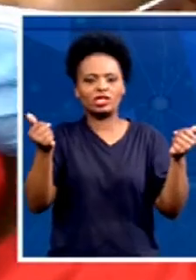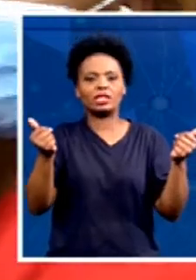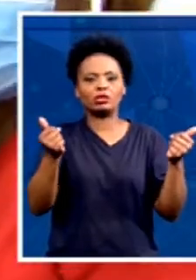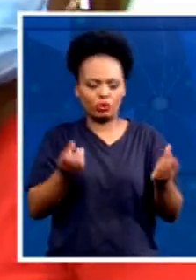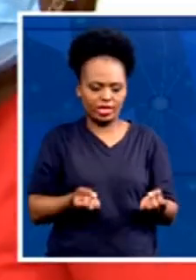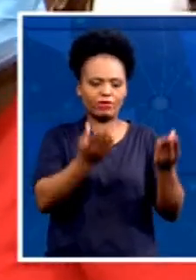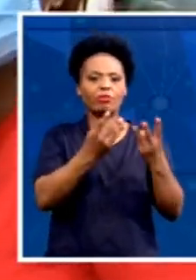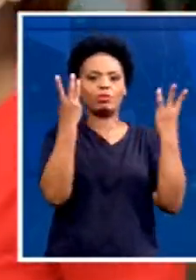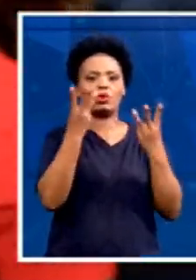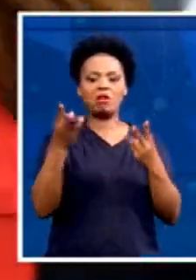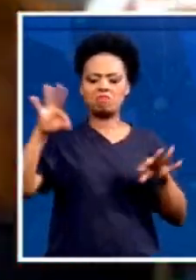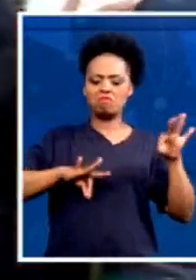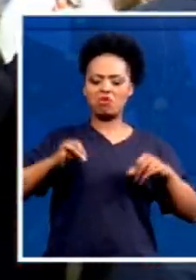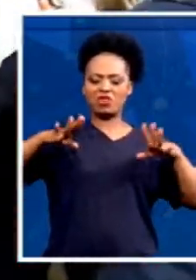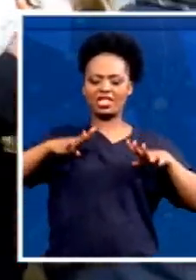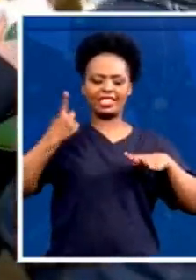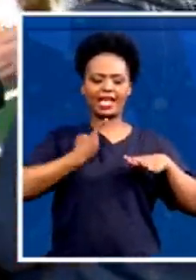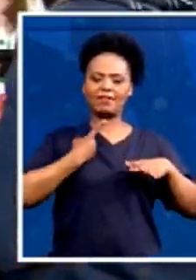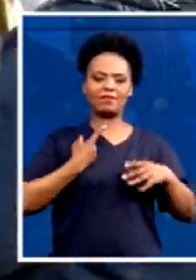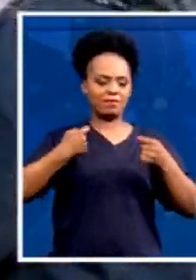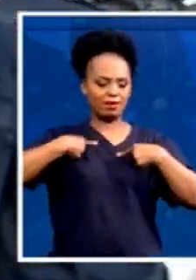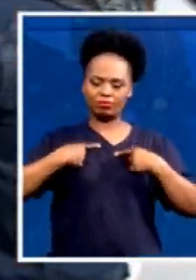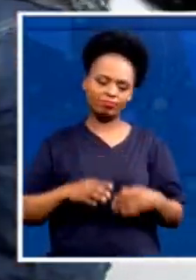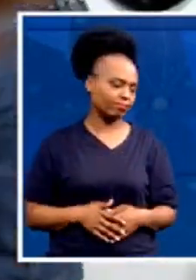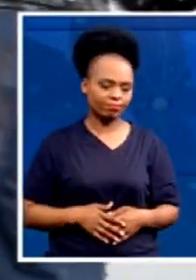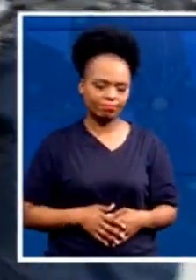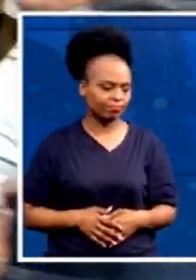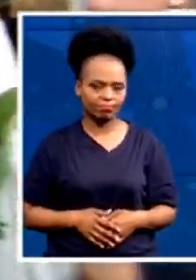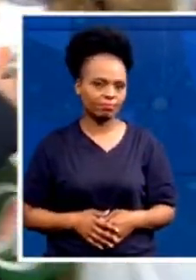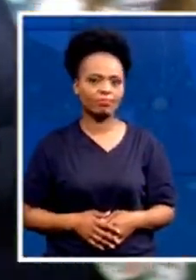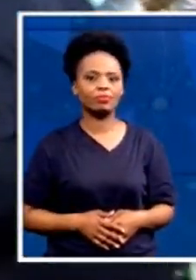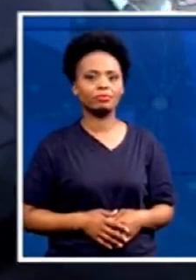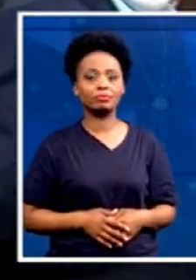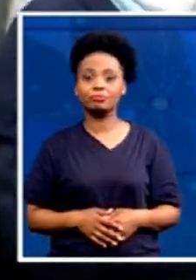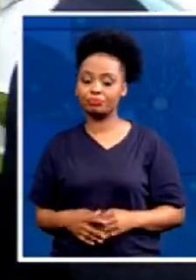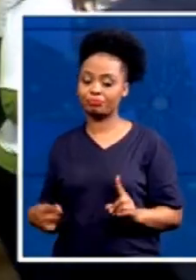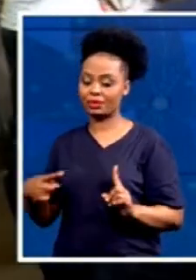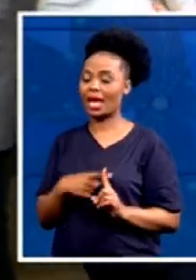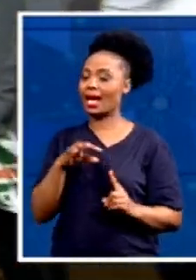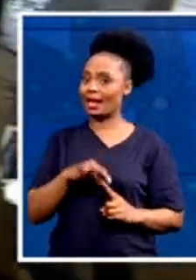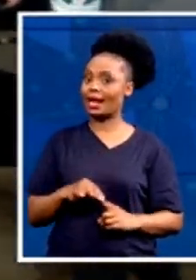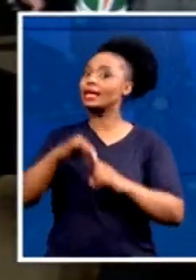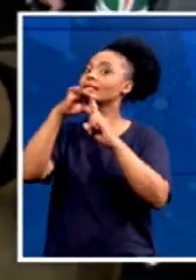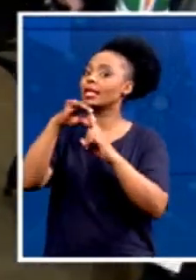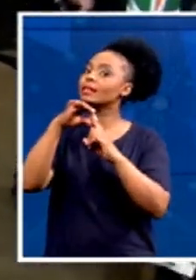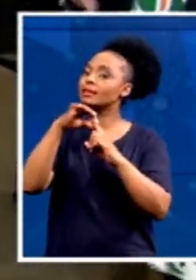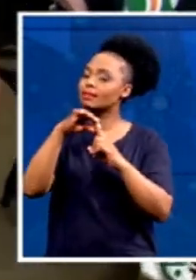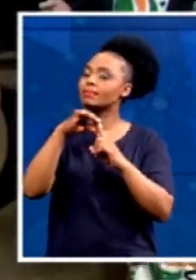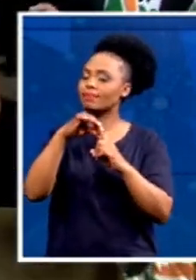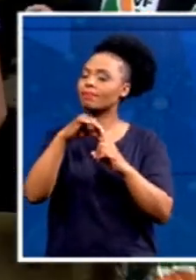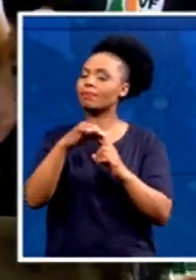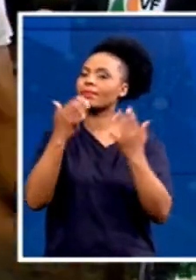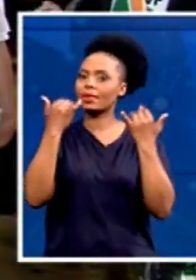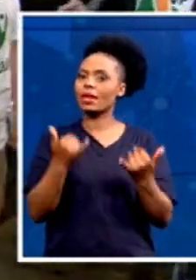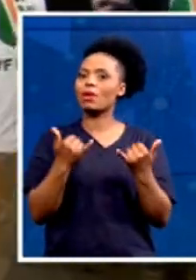That was Mr. Waley Jacobs. Of course, he is a candidate and he is vying for a number of wards in Centurion and, of course,